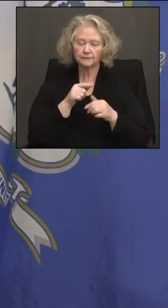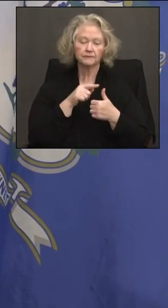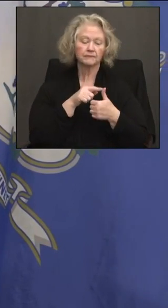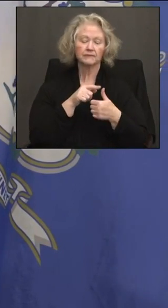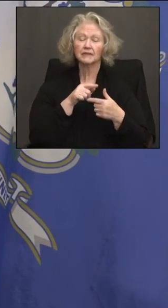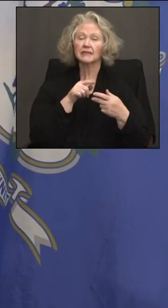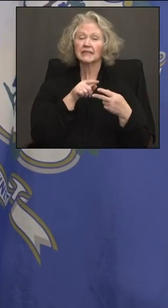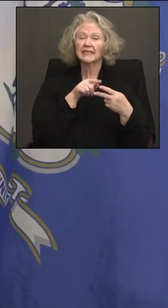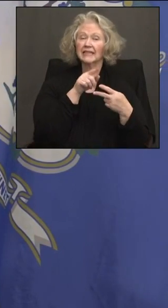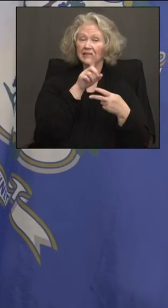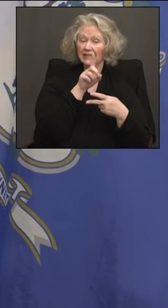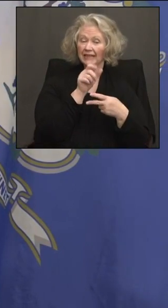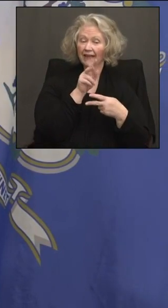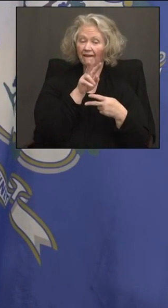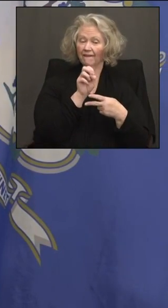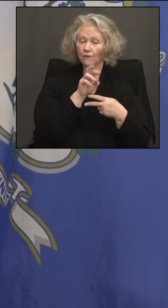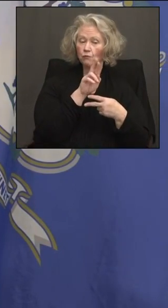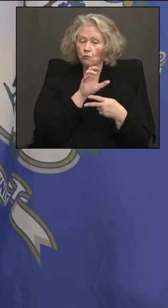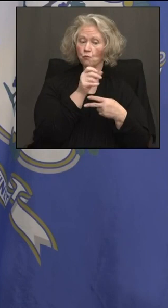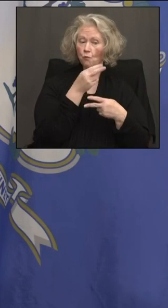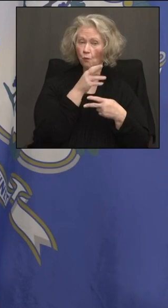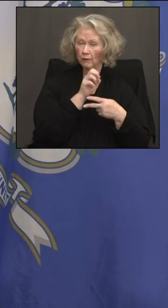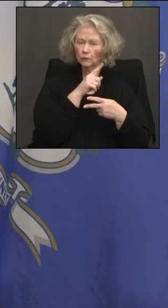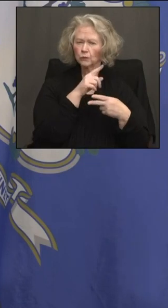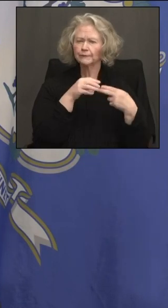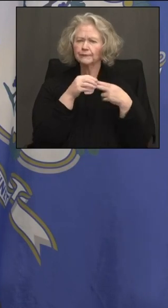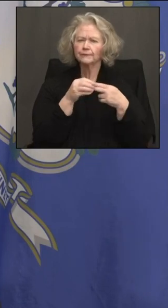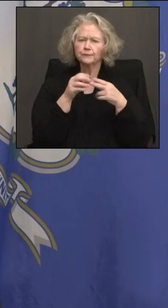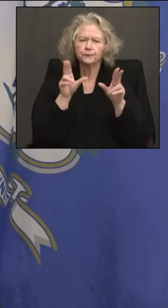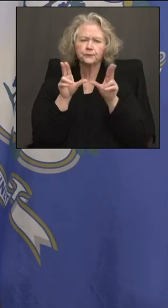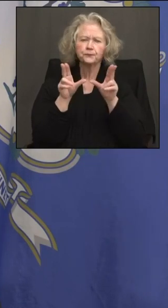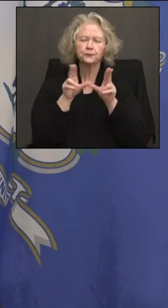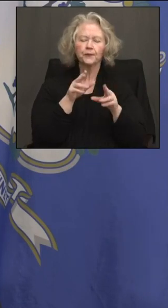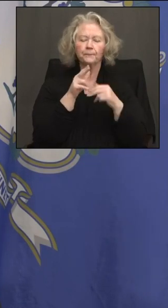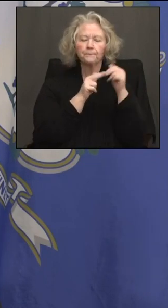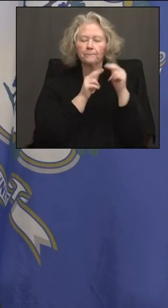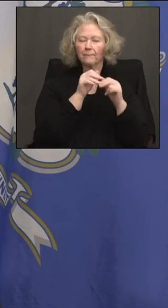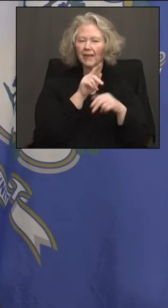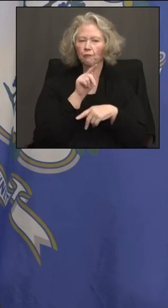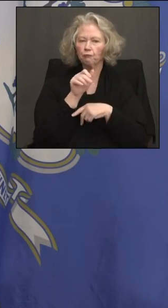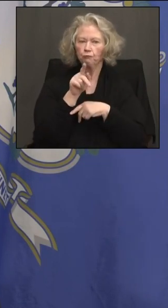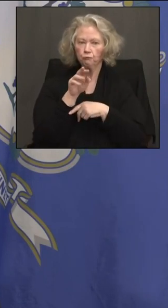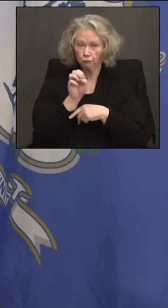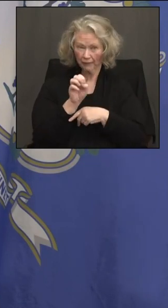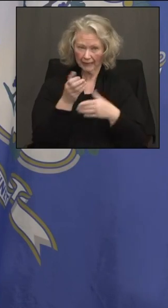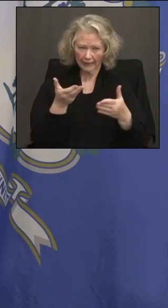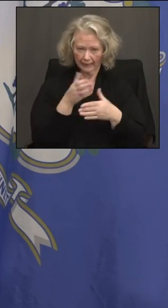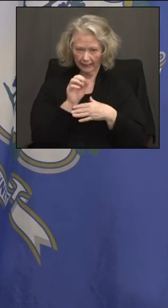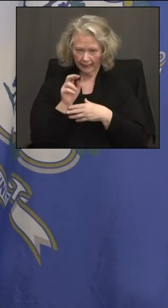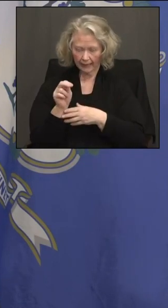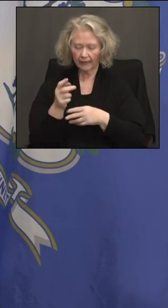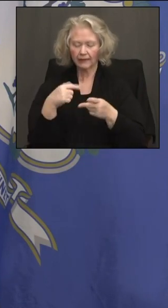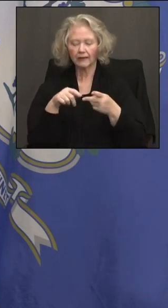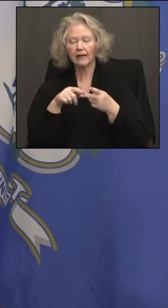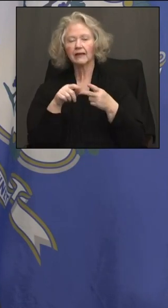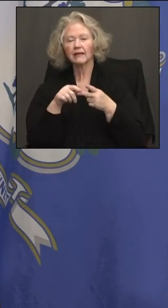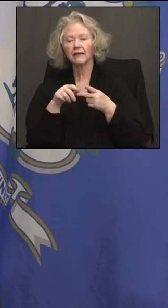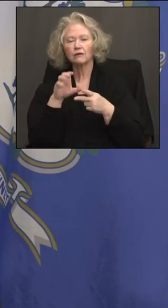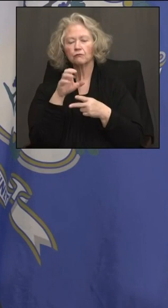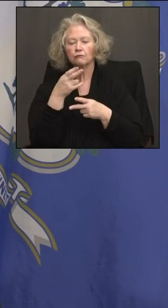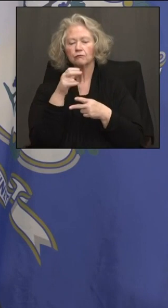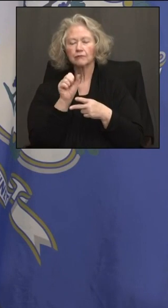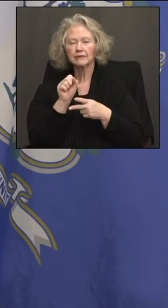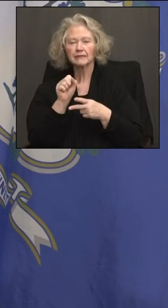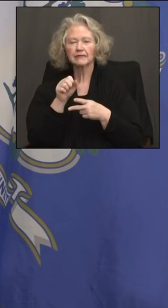Roche, who maybe you know, leads the Building Trades, one of the leading unions in the state. The other is Christy Bentima, who leads